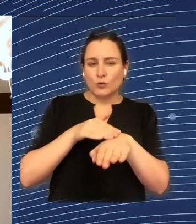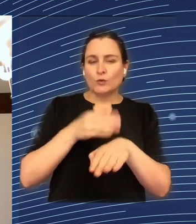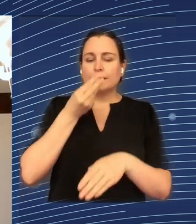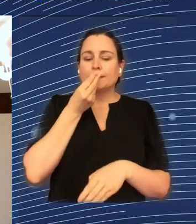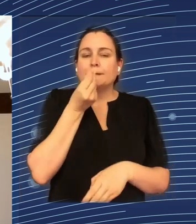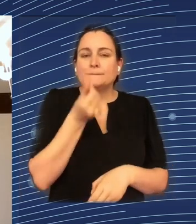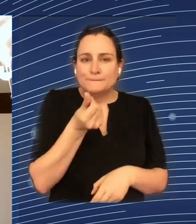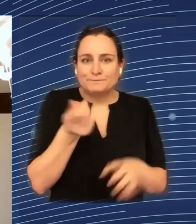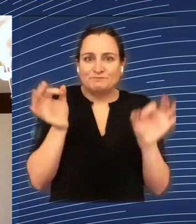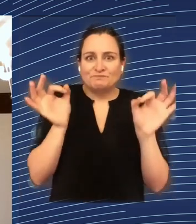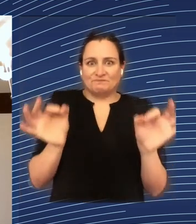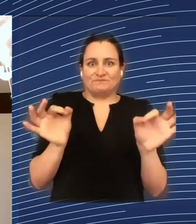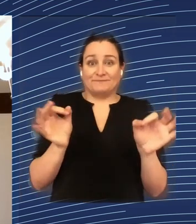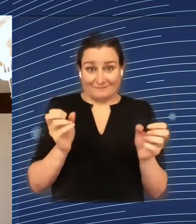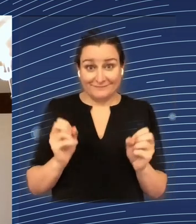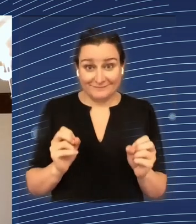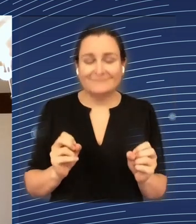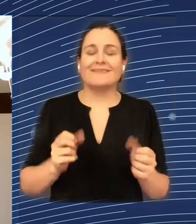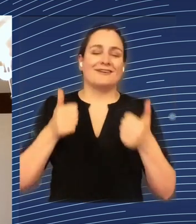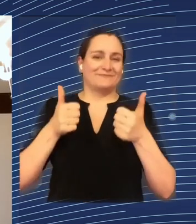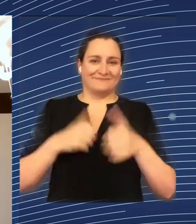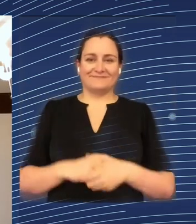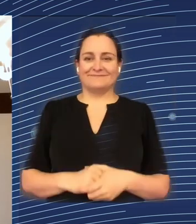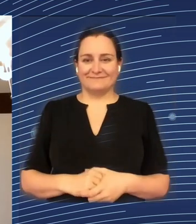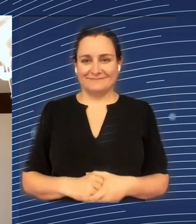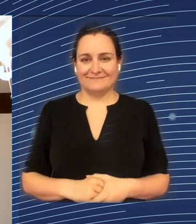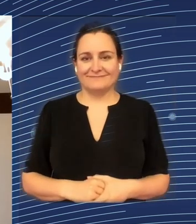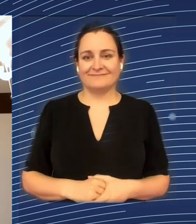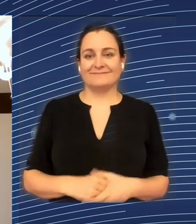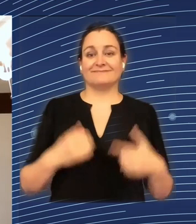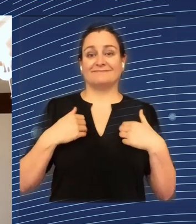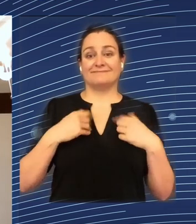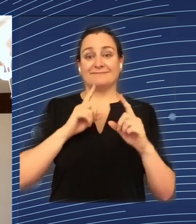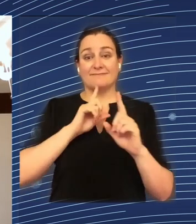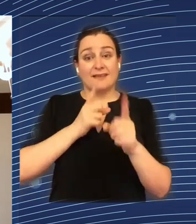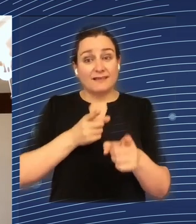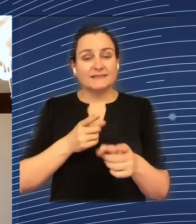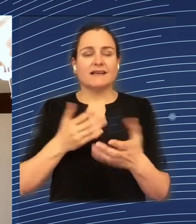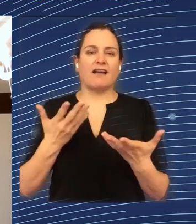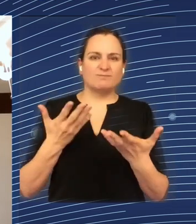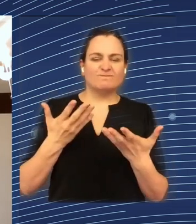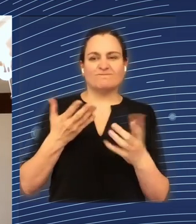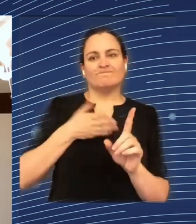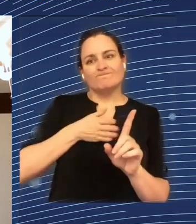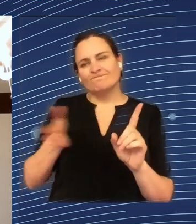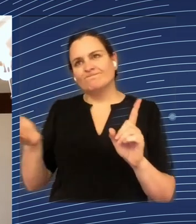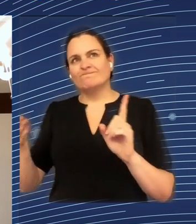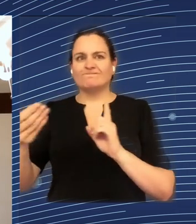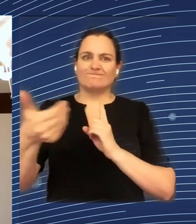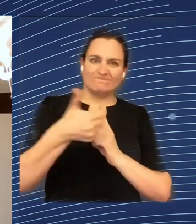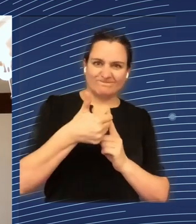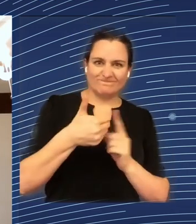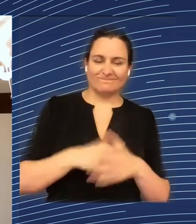I was saying that I will answer your question in a slightly roundabout way. Because I think from the economic perspective,